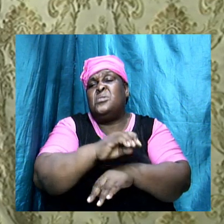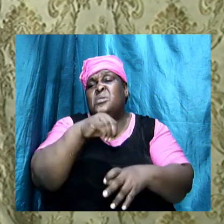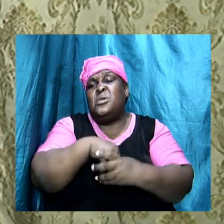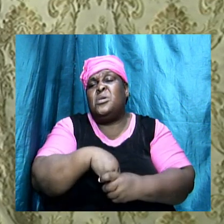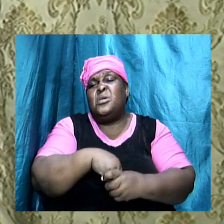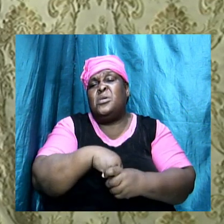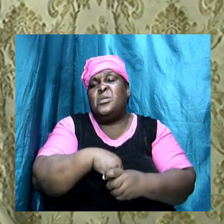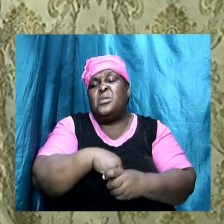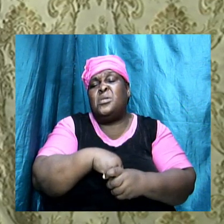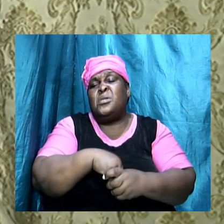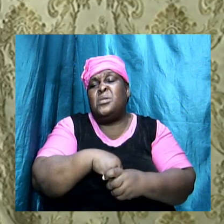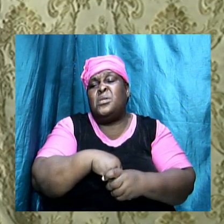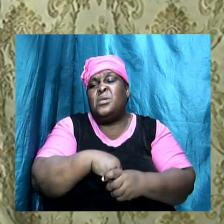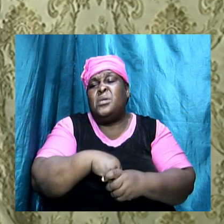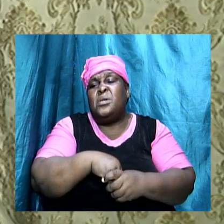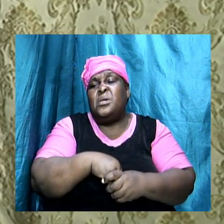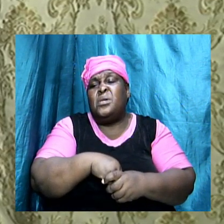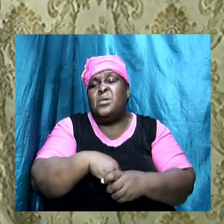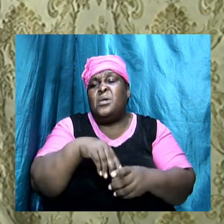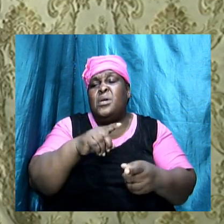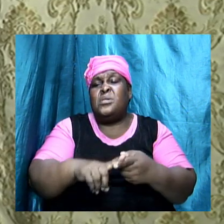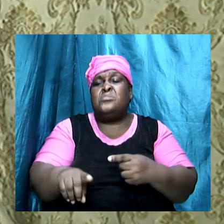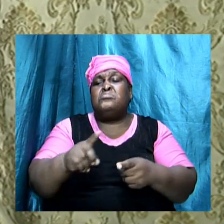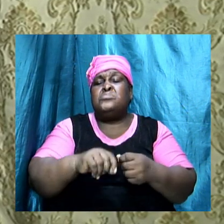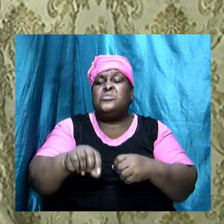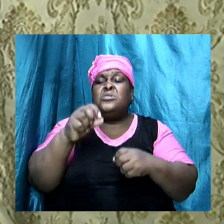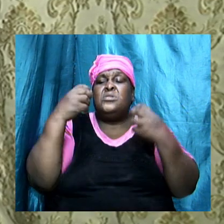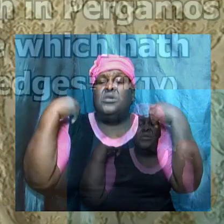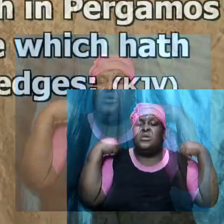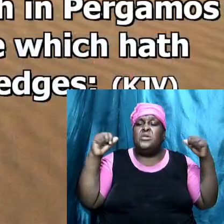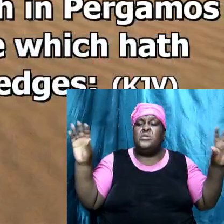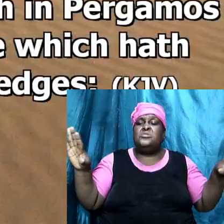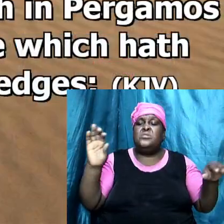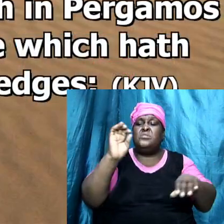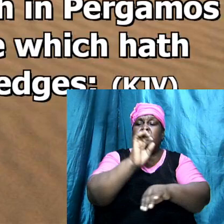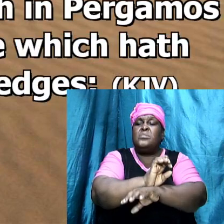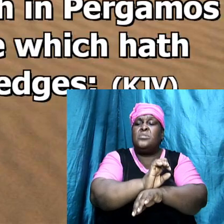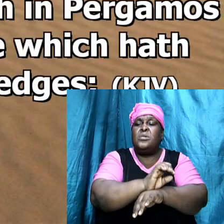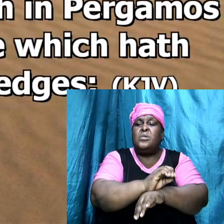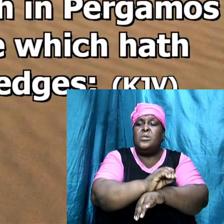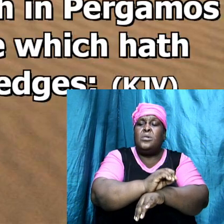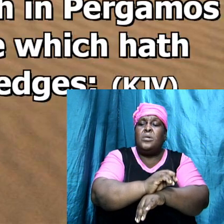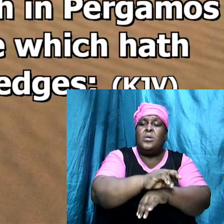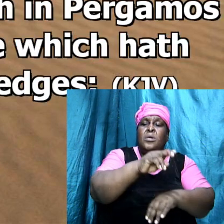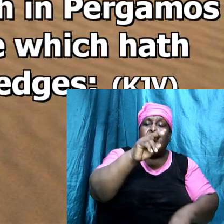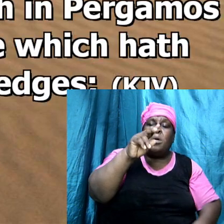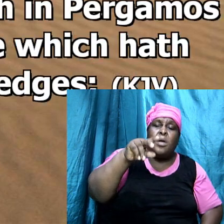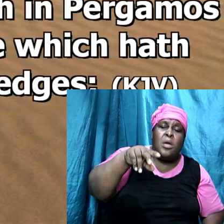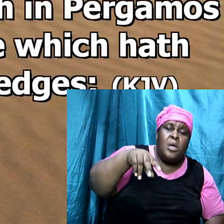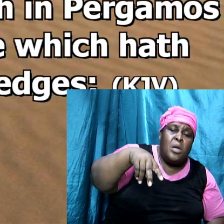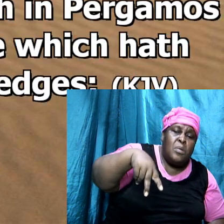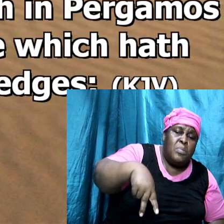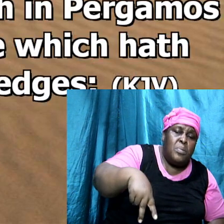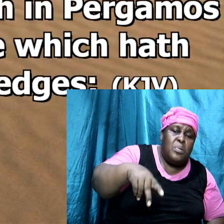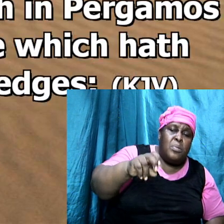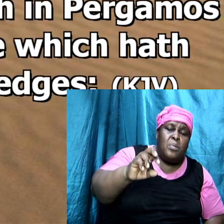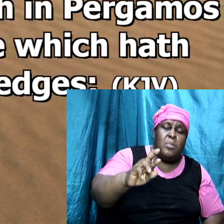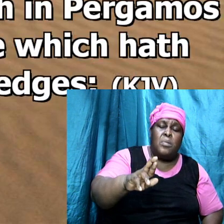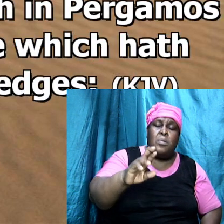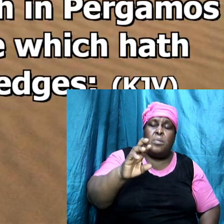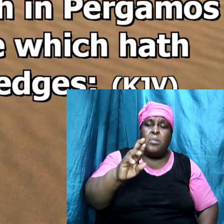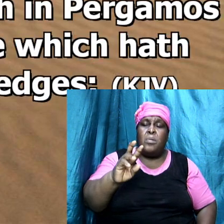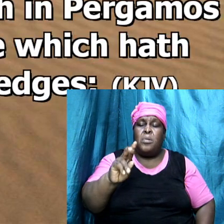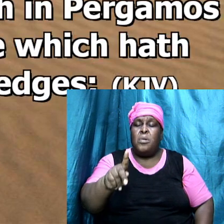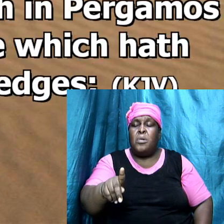And he said, And to the angel of the church in Pergamos, write, These things